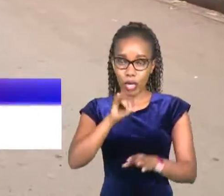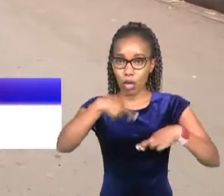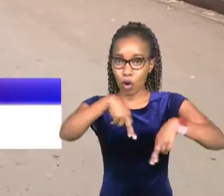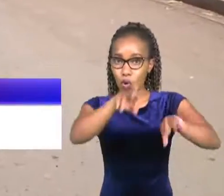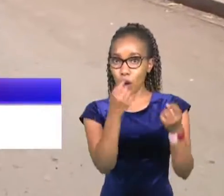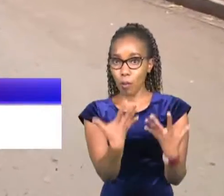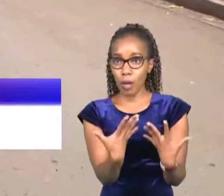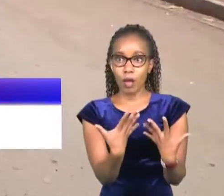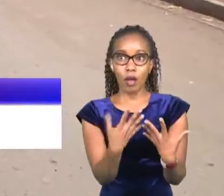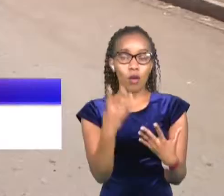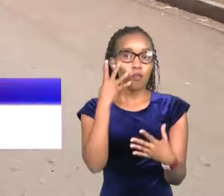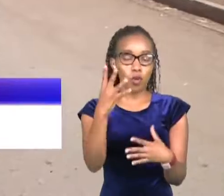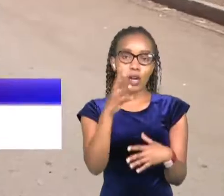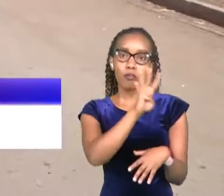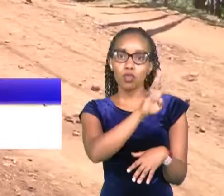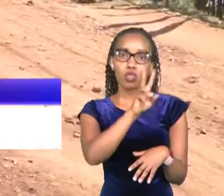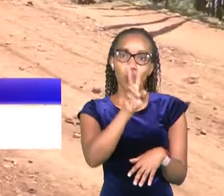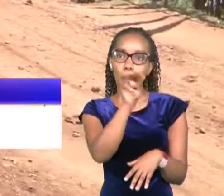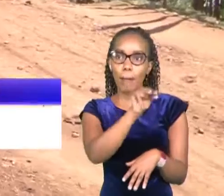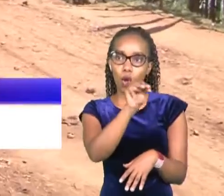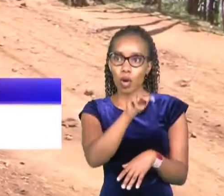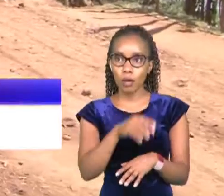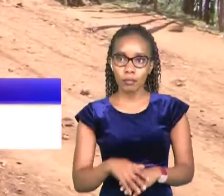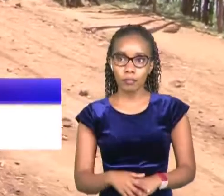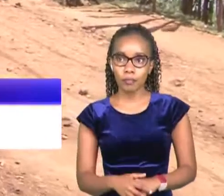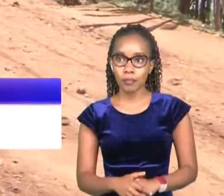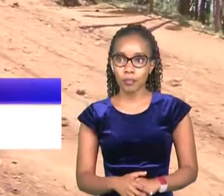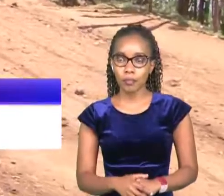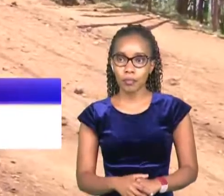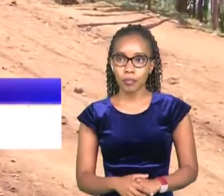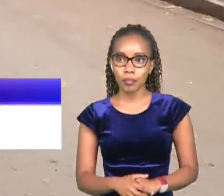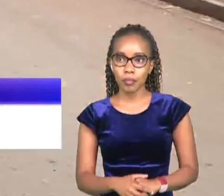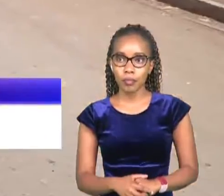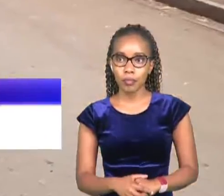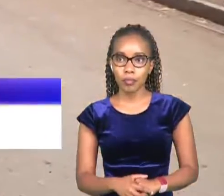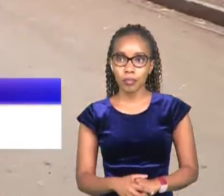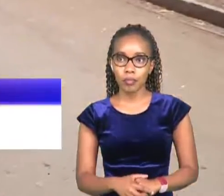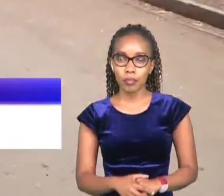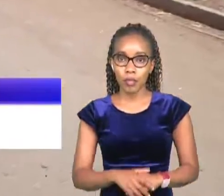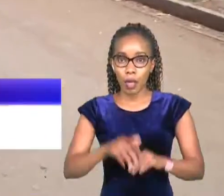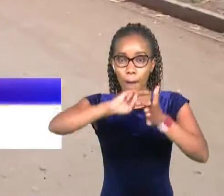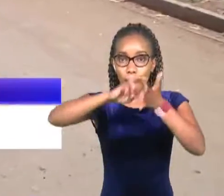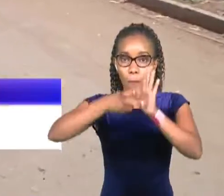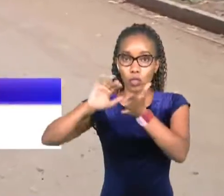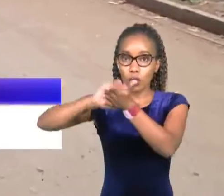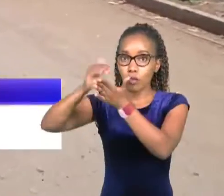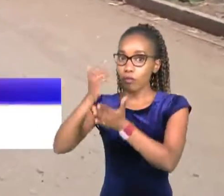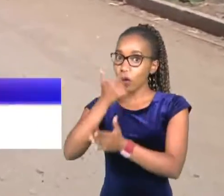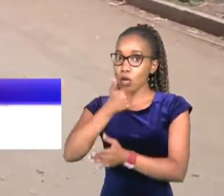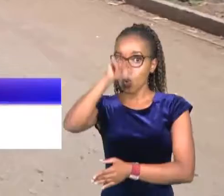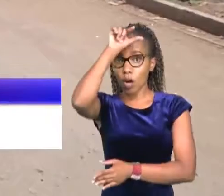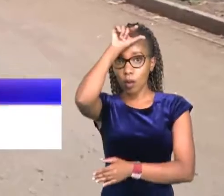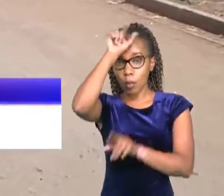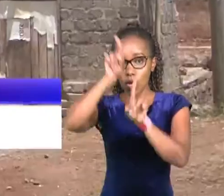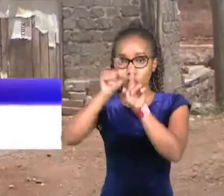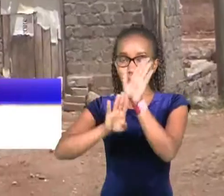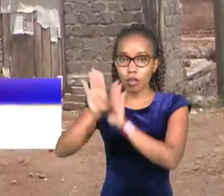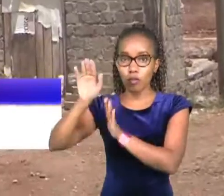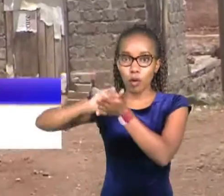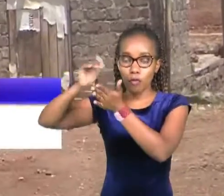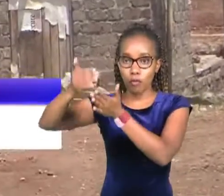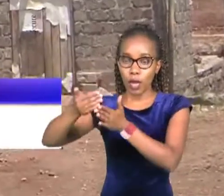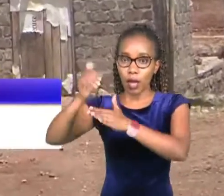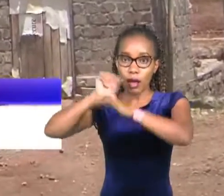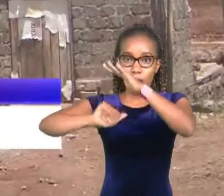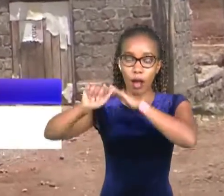of over 442 million the project is funded by the government and the development fund under the kenya